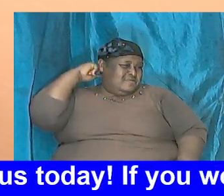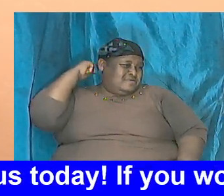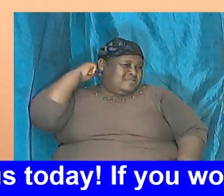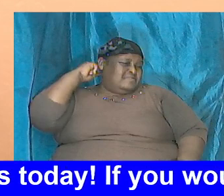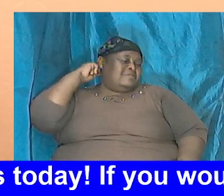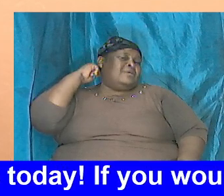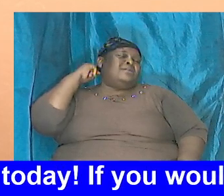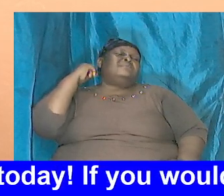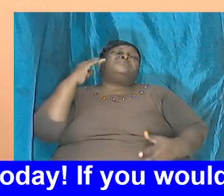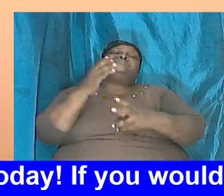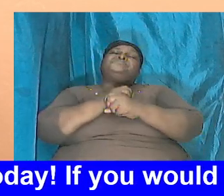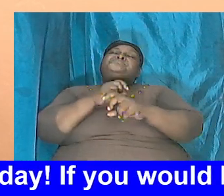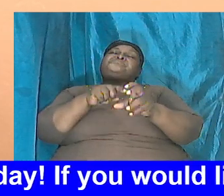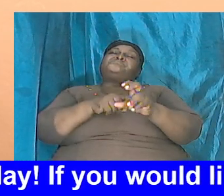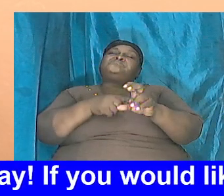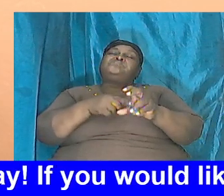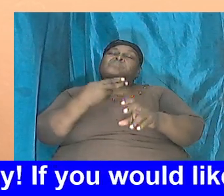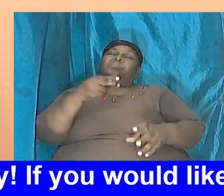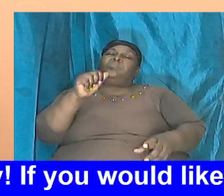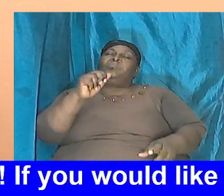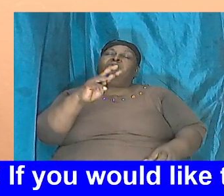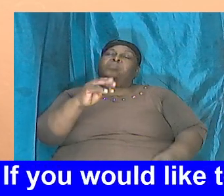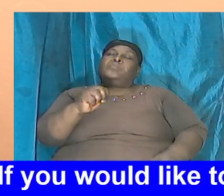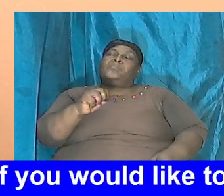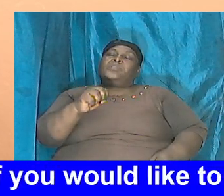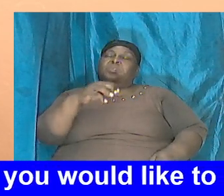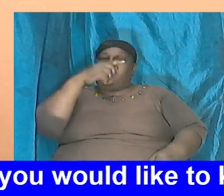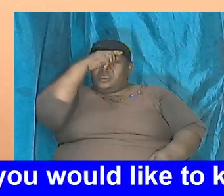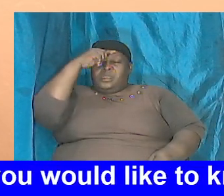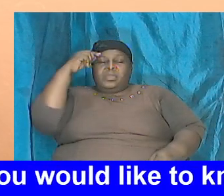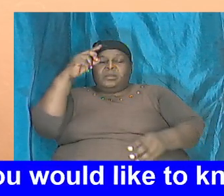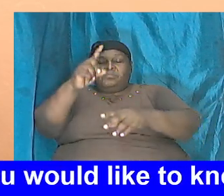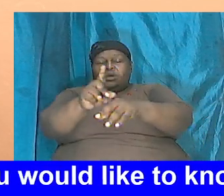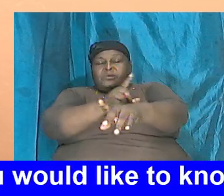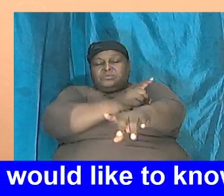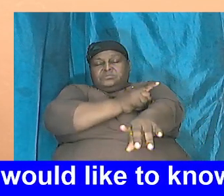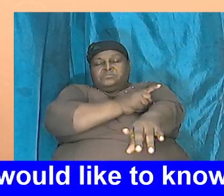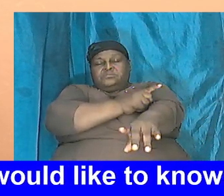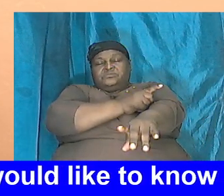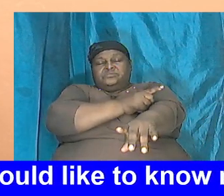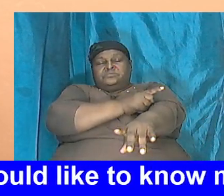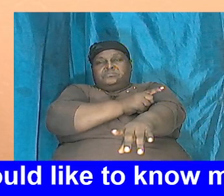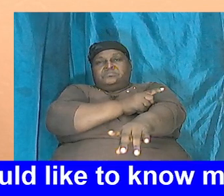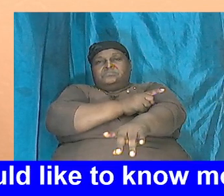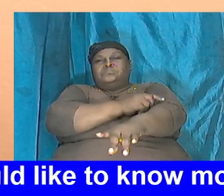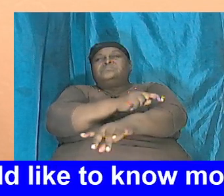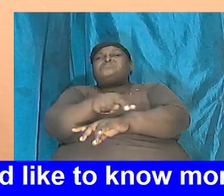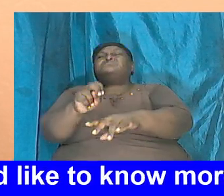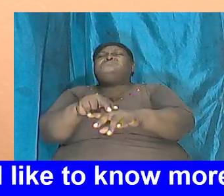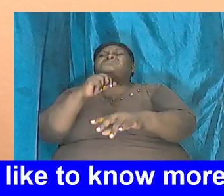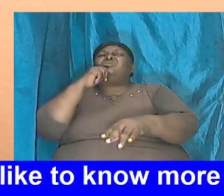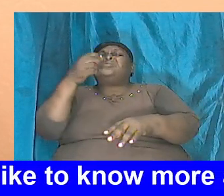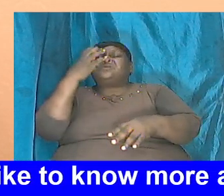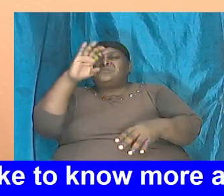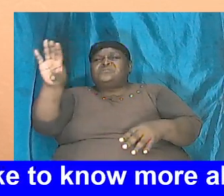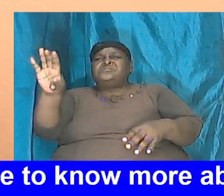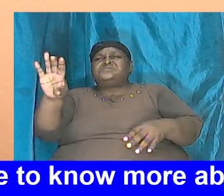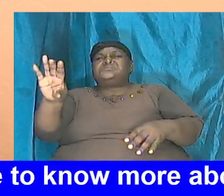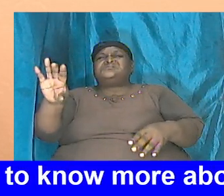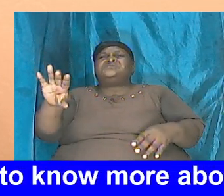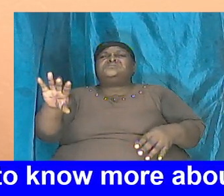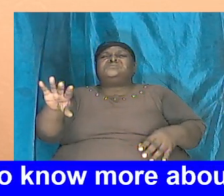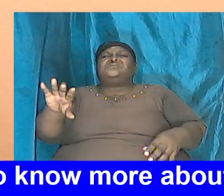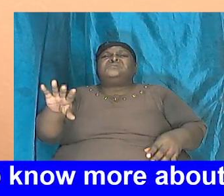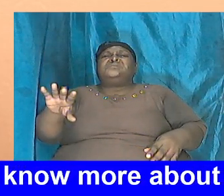started Ham was not cursed the black race was not cursed Canaan who was cursed is not the father of black